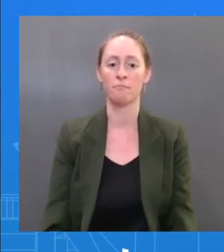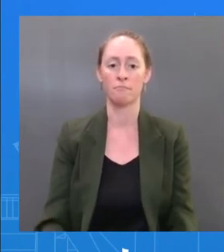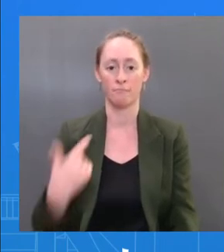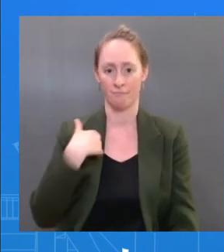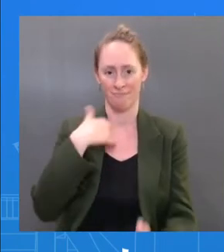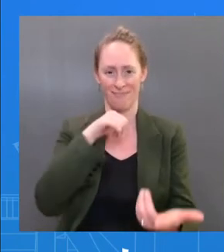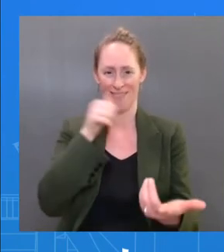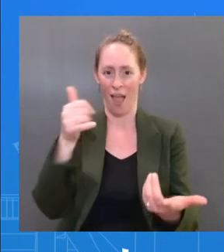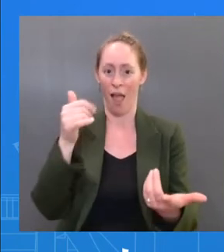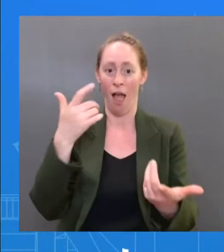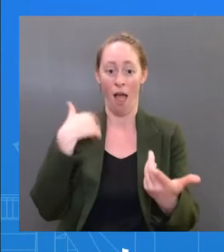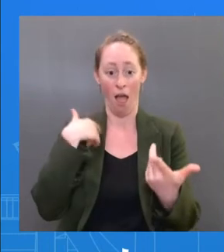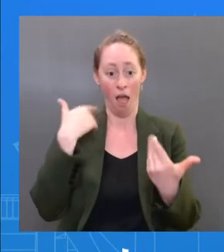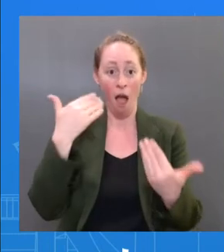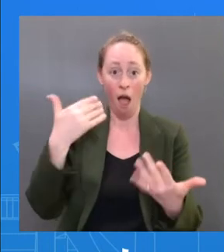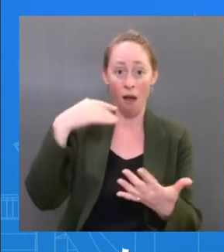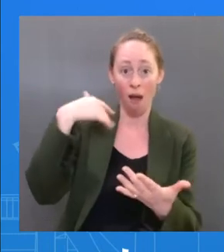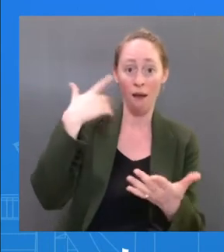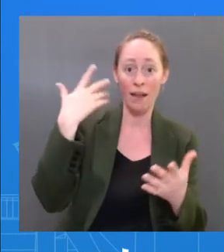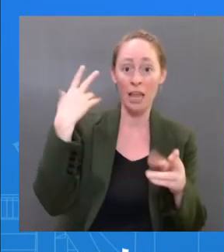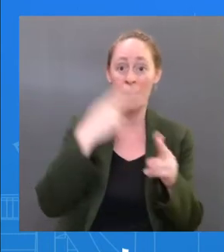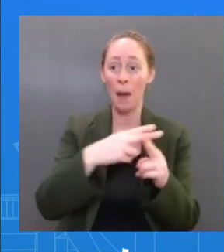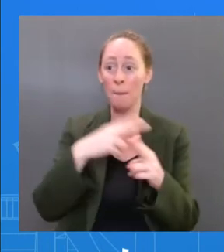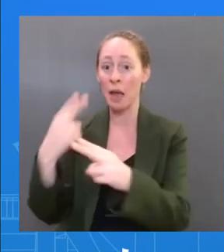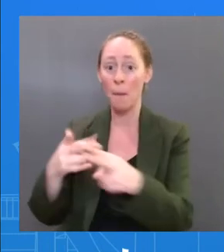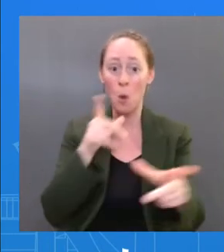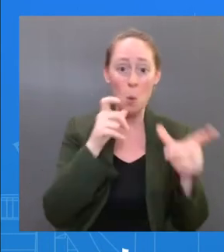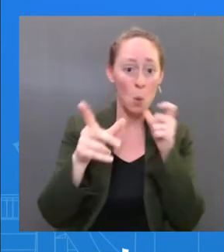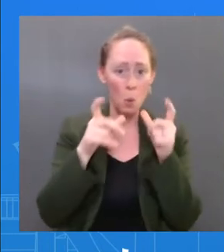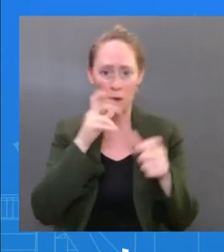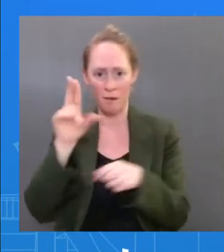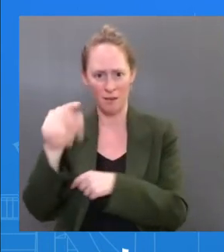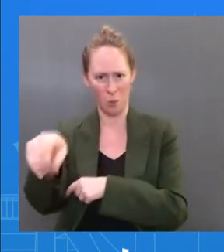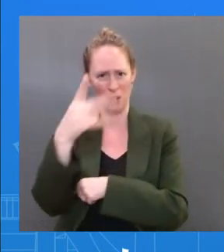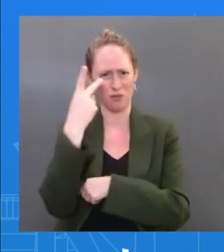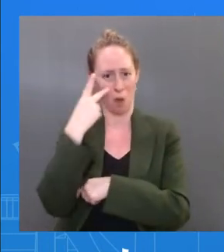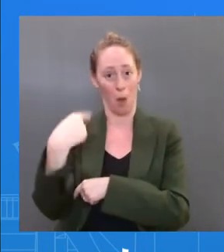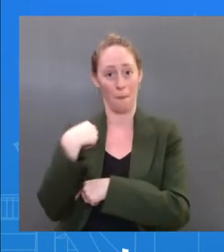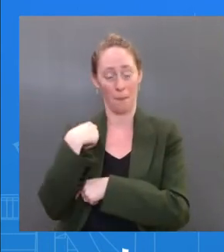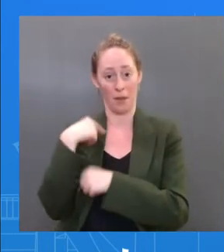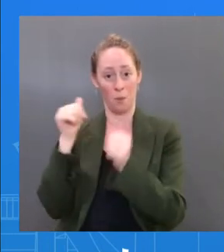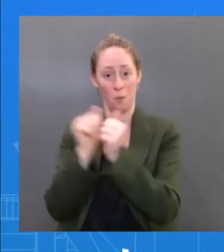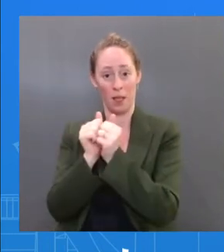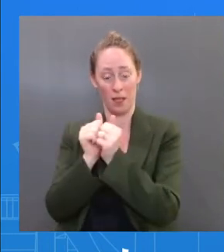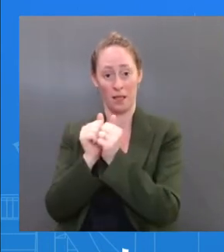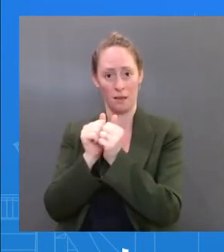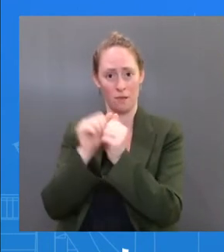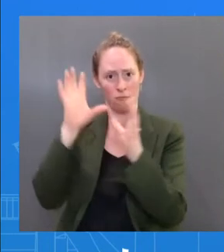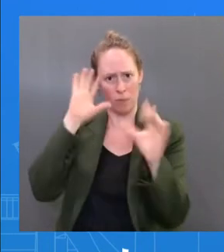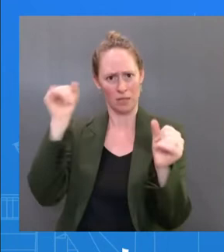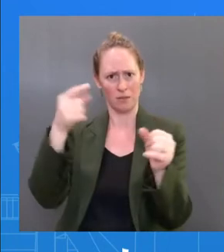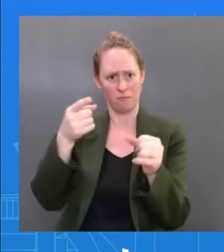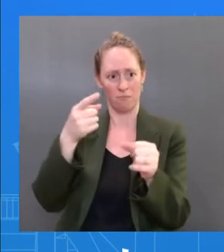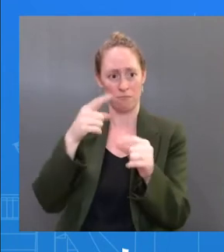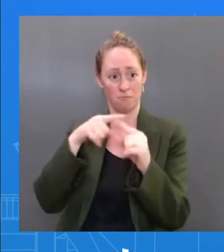me with the President, that I am not considered a close contact. Go ahead, Jackie. The Thanks. Great. Paps Leavitt has emergency use authorization